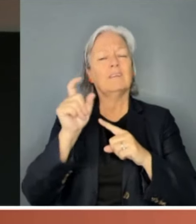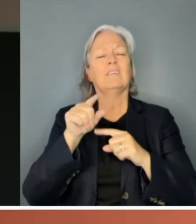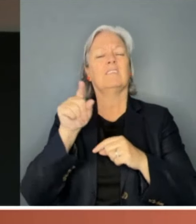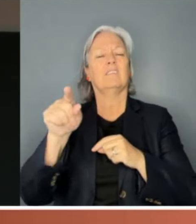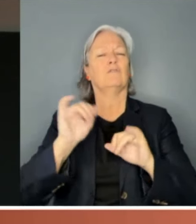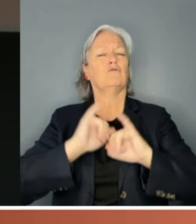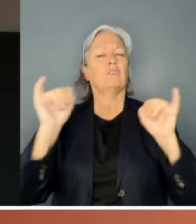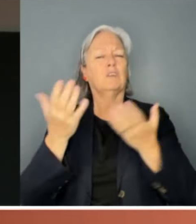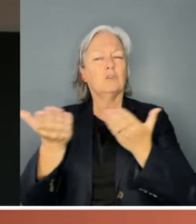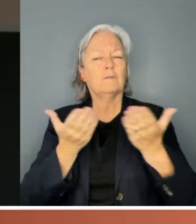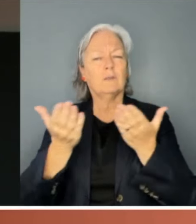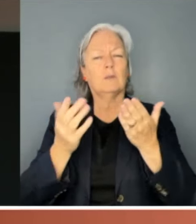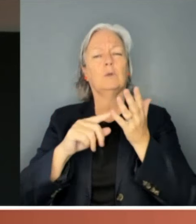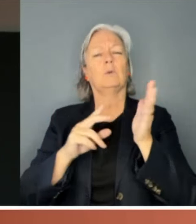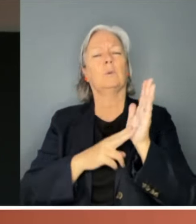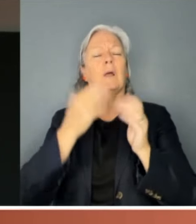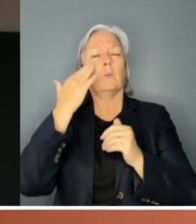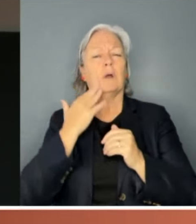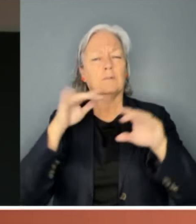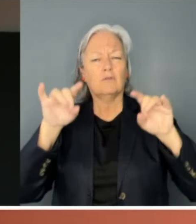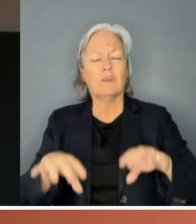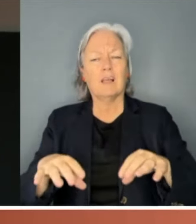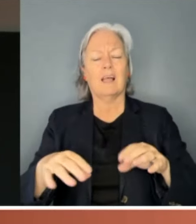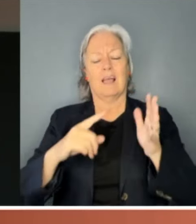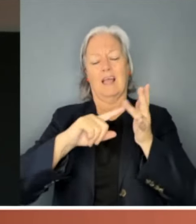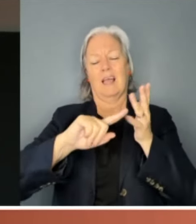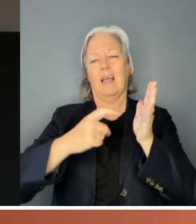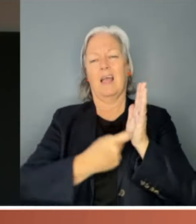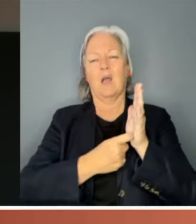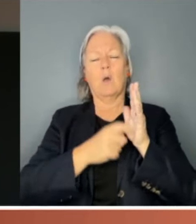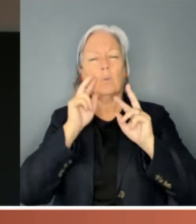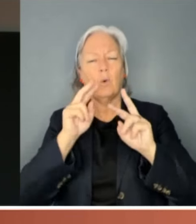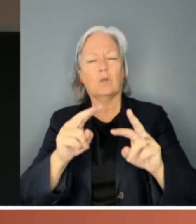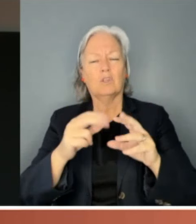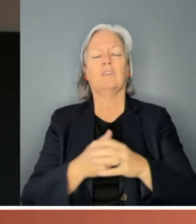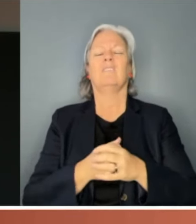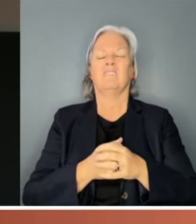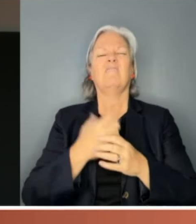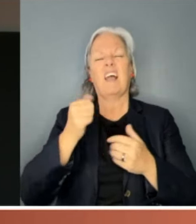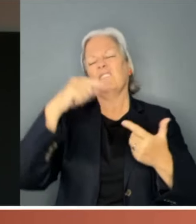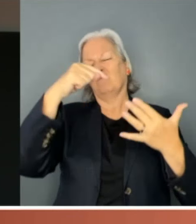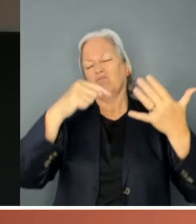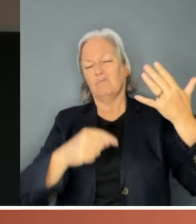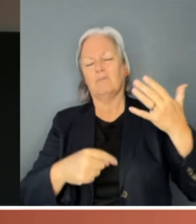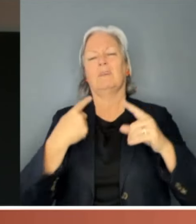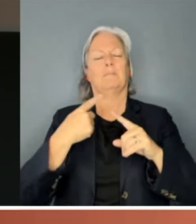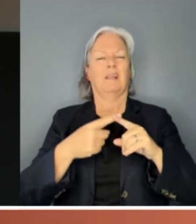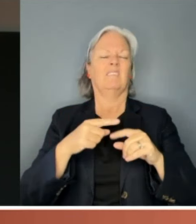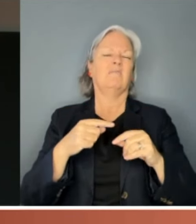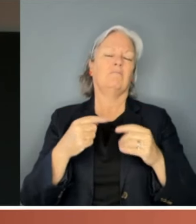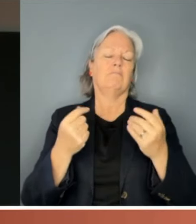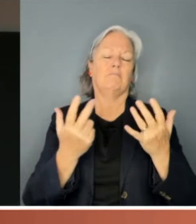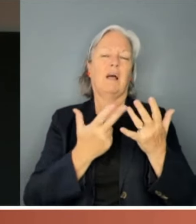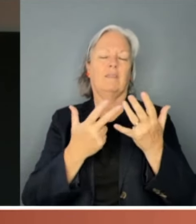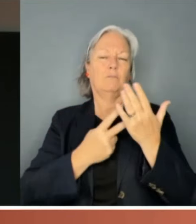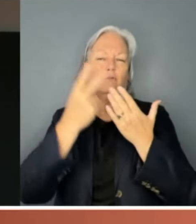the UN Women Australia, Our Watch, the Public Interest Journalism Initiative and the Stellar Prize. Would